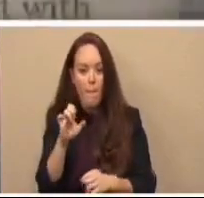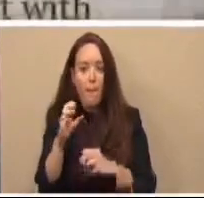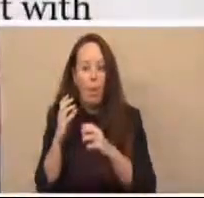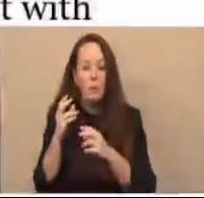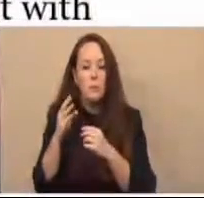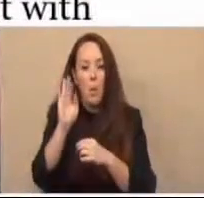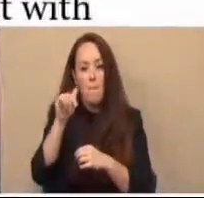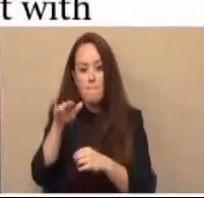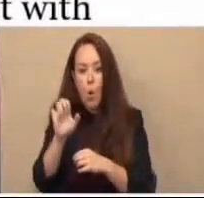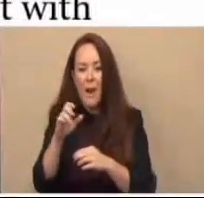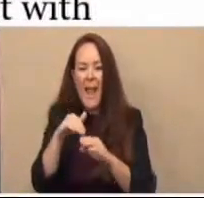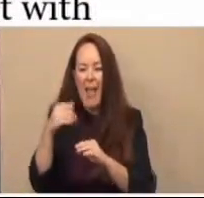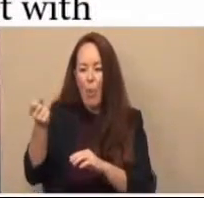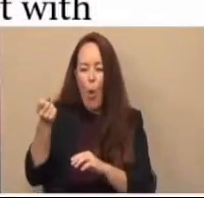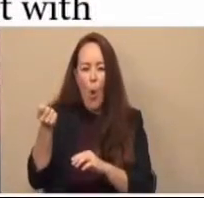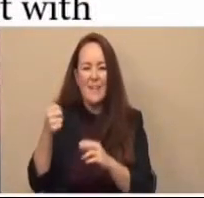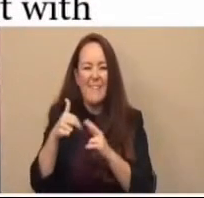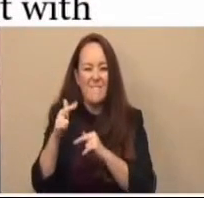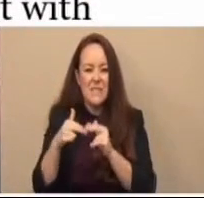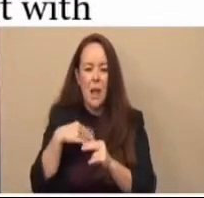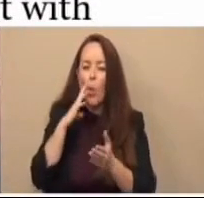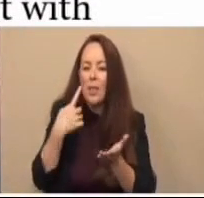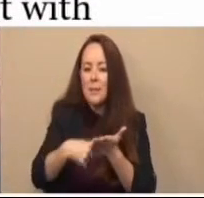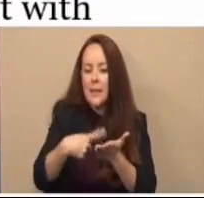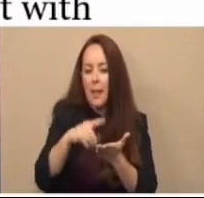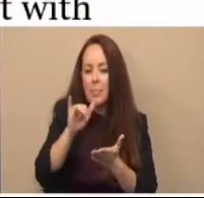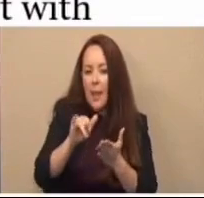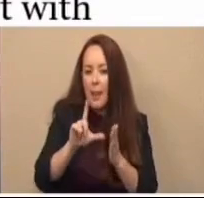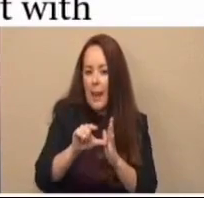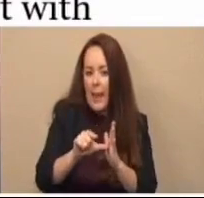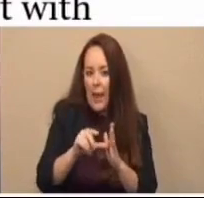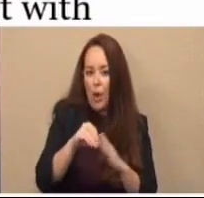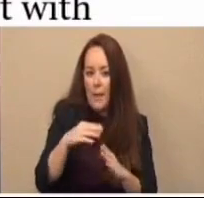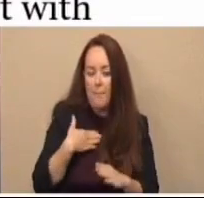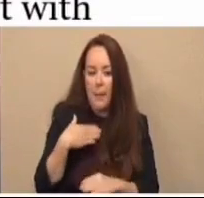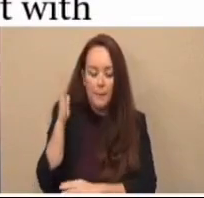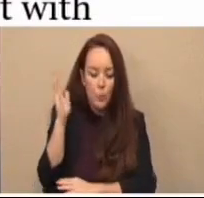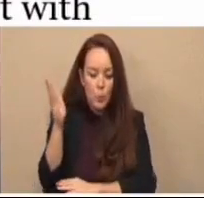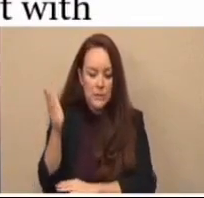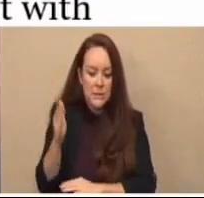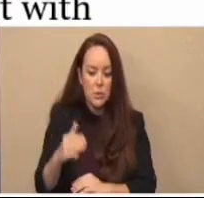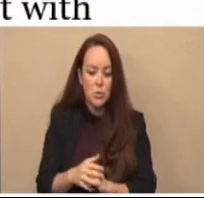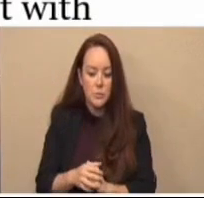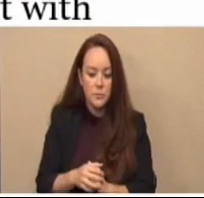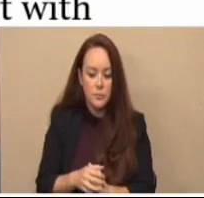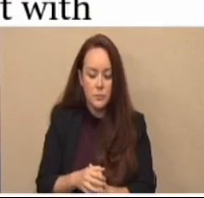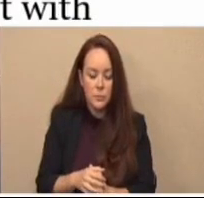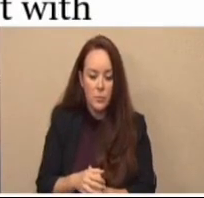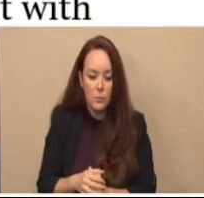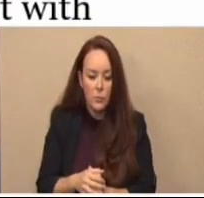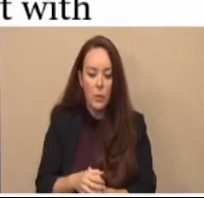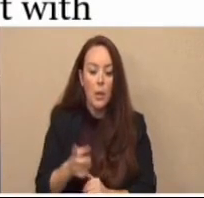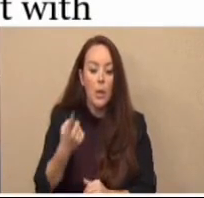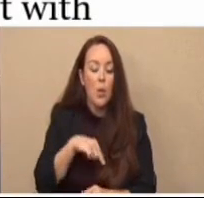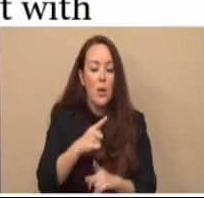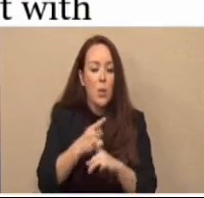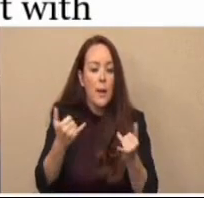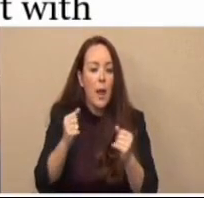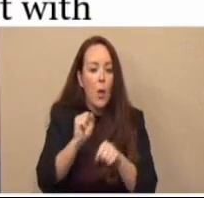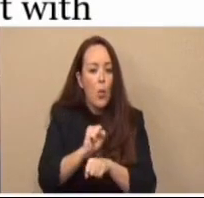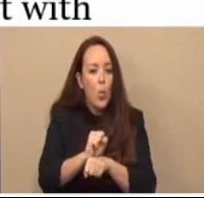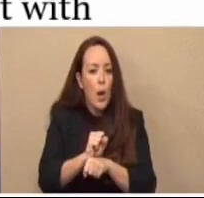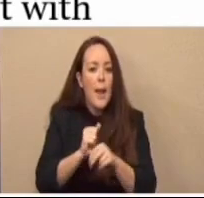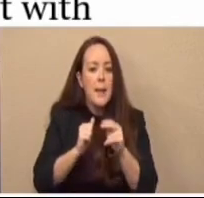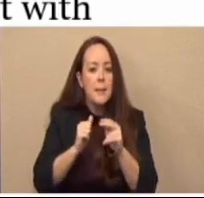holding facility. And I'll discuss the holding facility later on in my presentation. We're working on